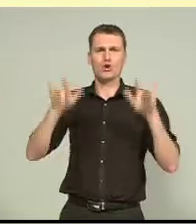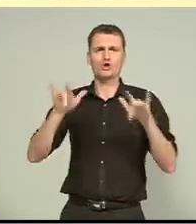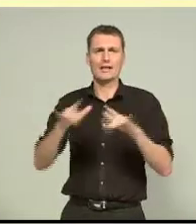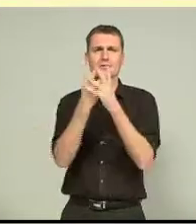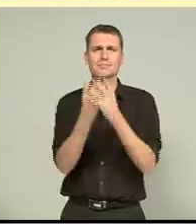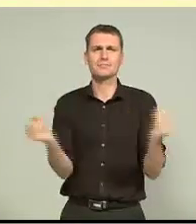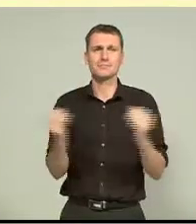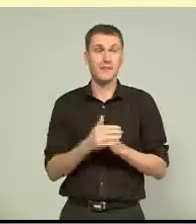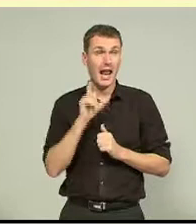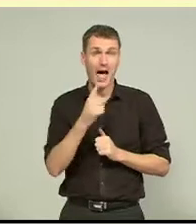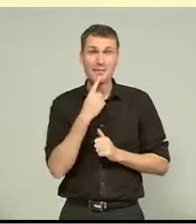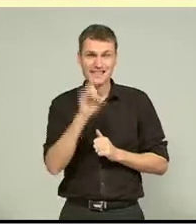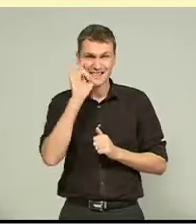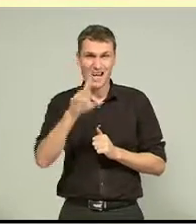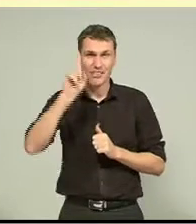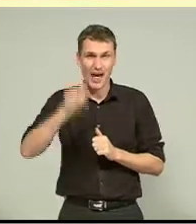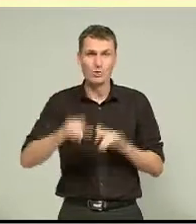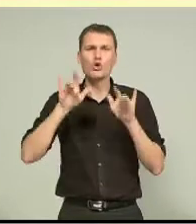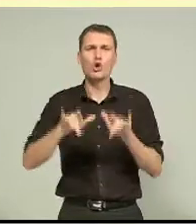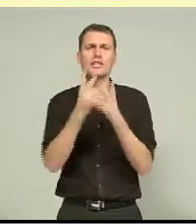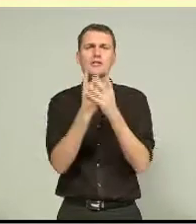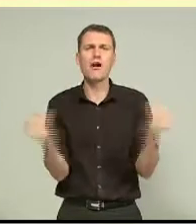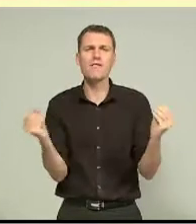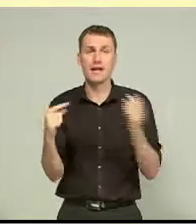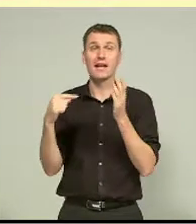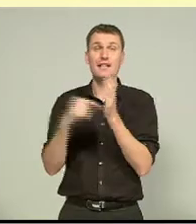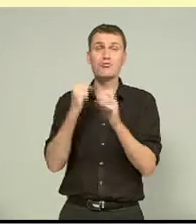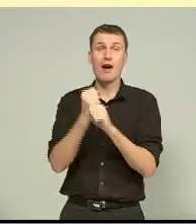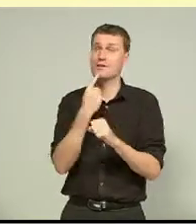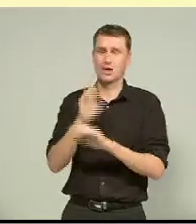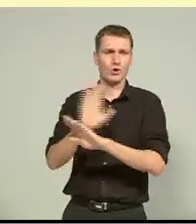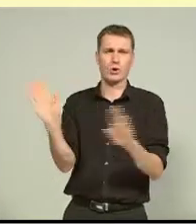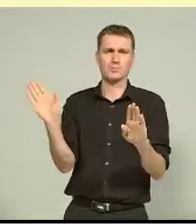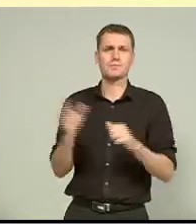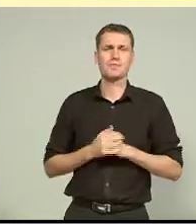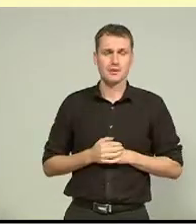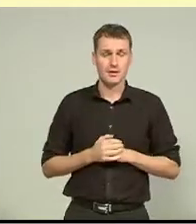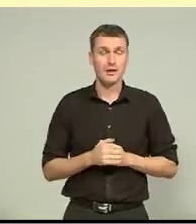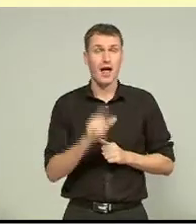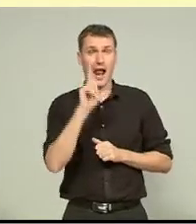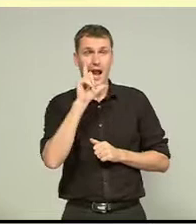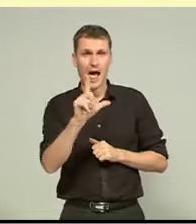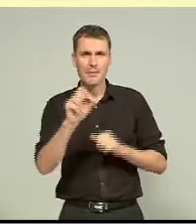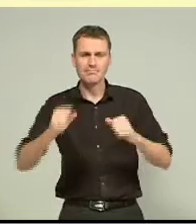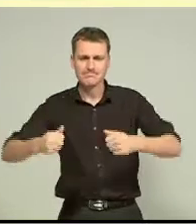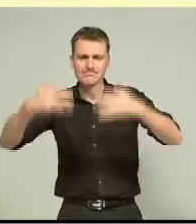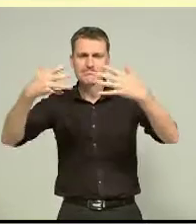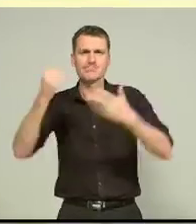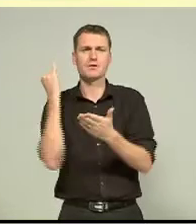,000, but according to Tim Grafton, this isn't the case. Well this is where Labour's figures are completely wrong.